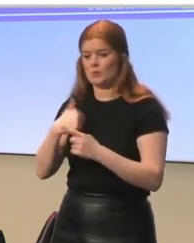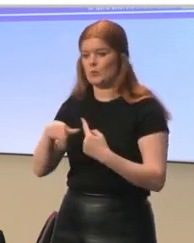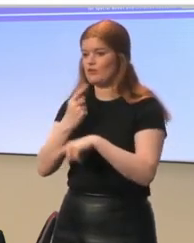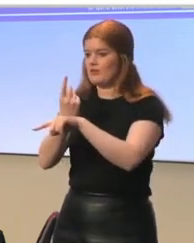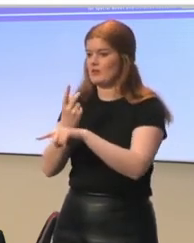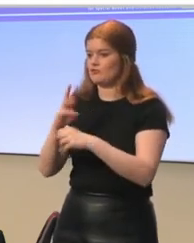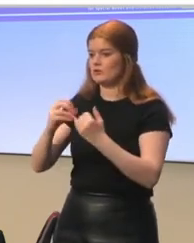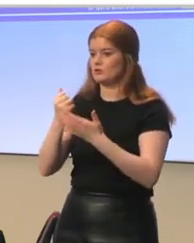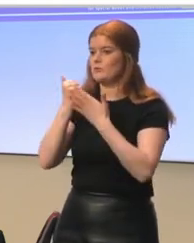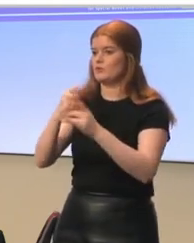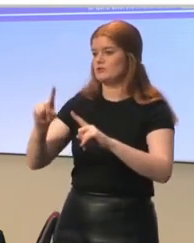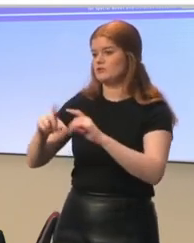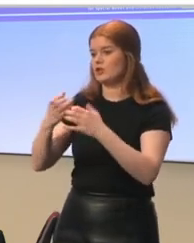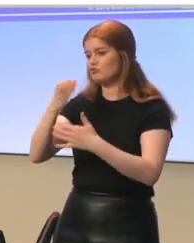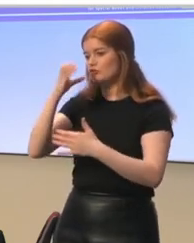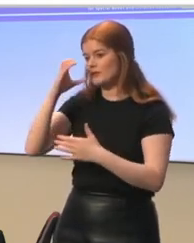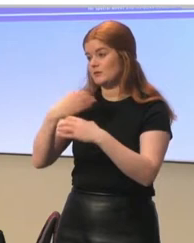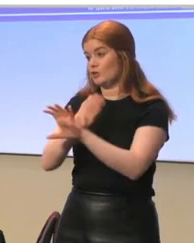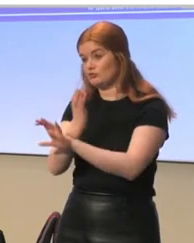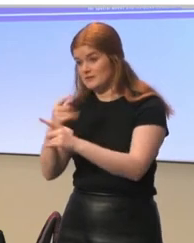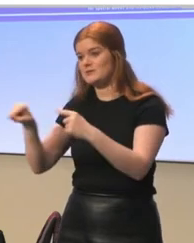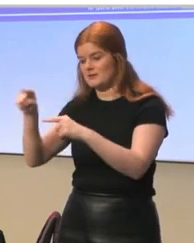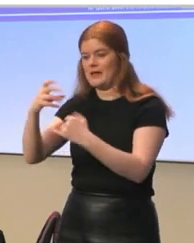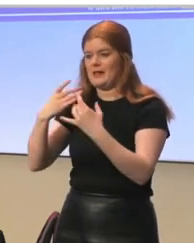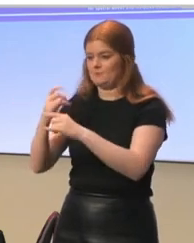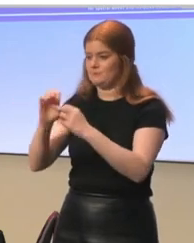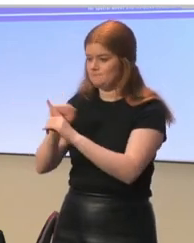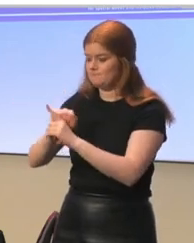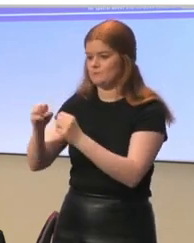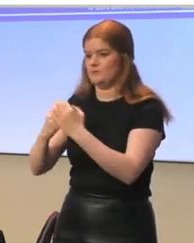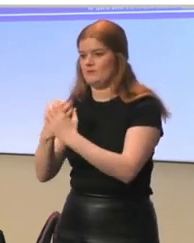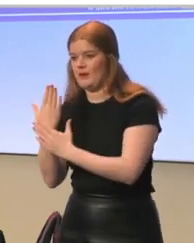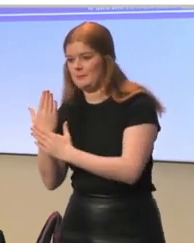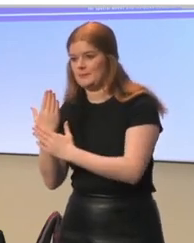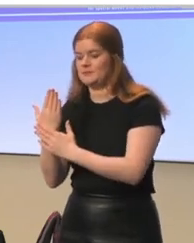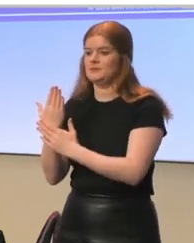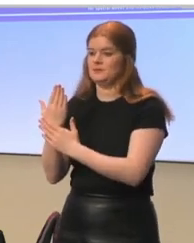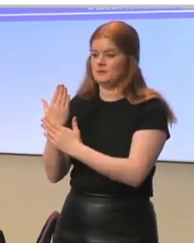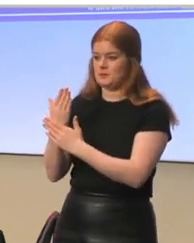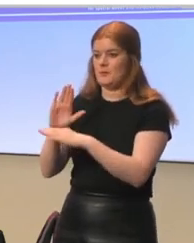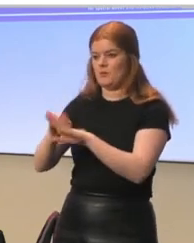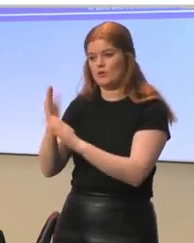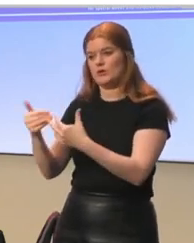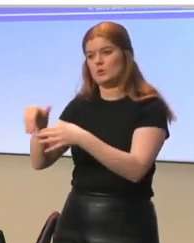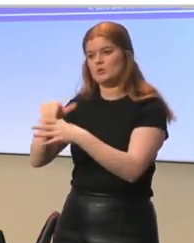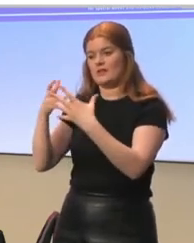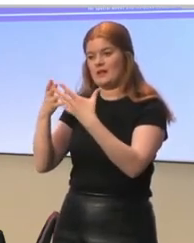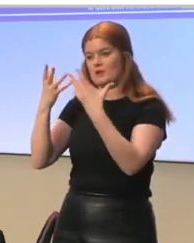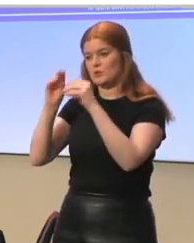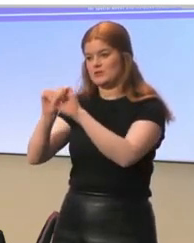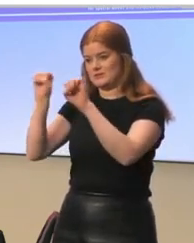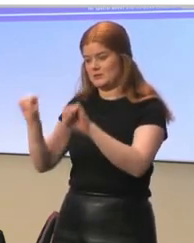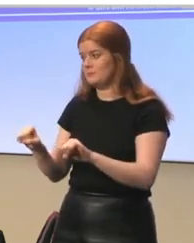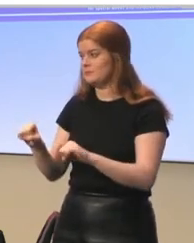to support countries towards a development or in their development towards a more inclusive education system.